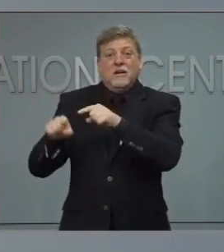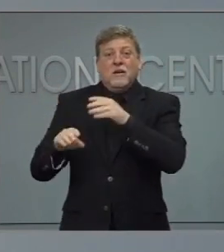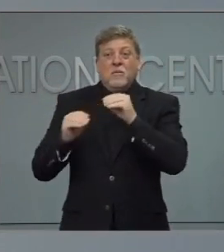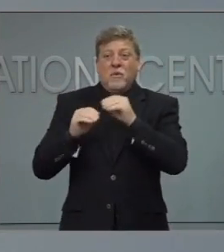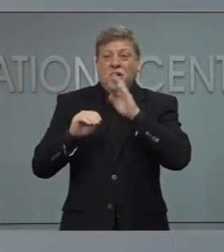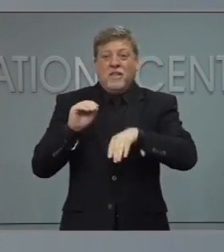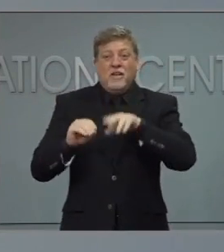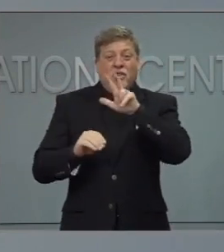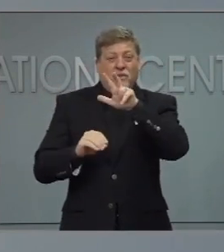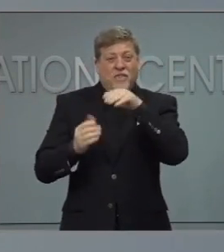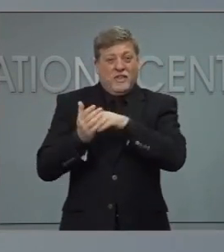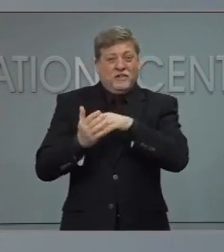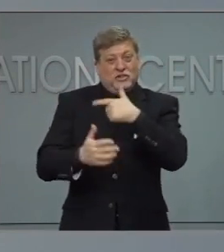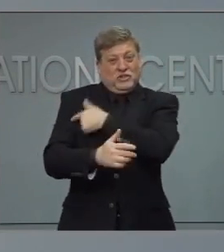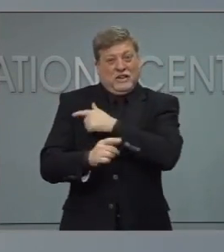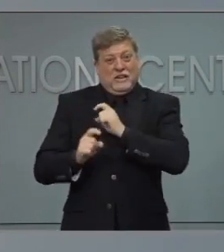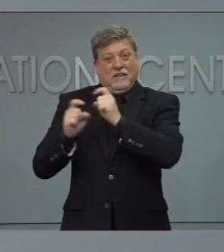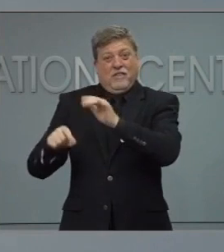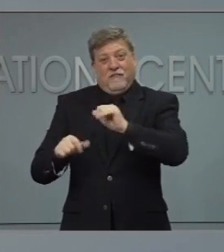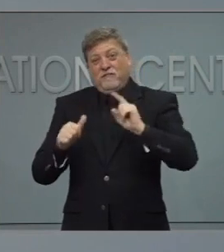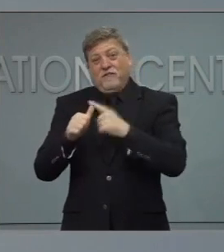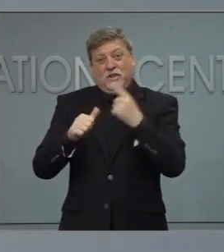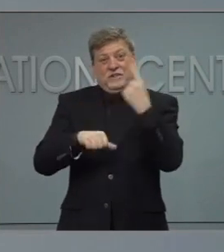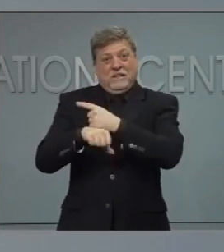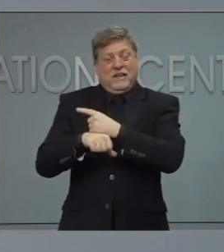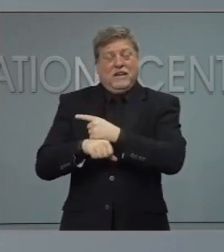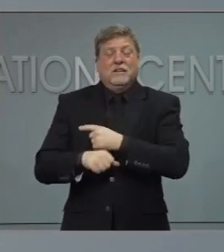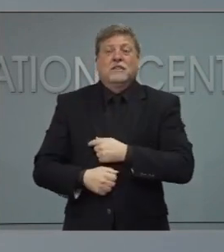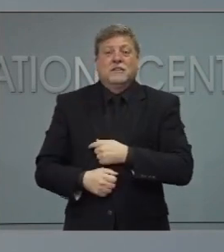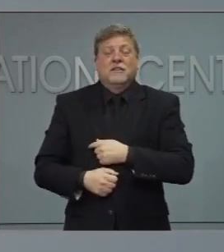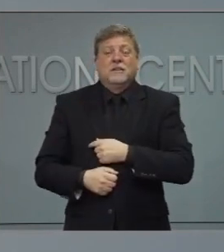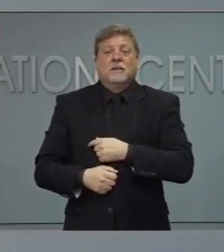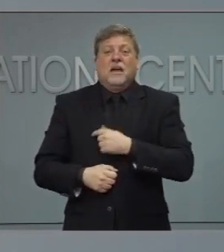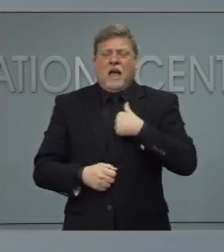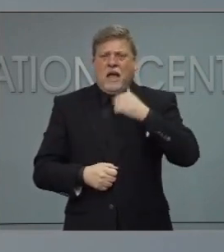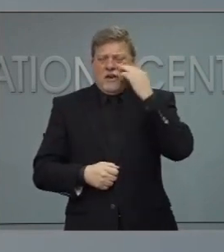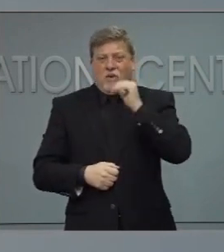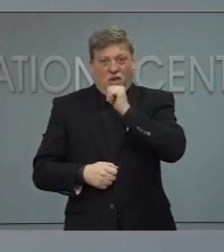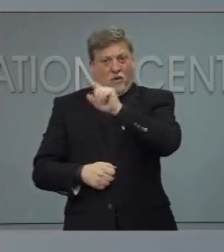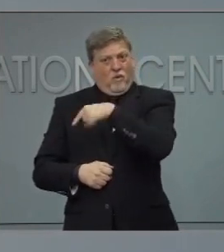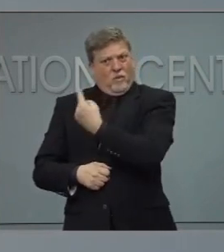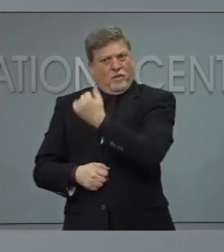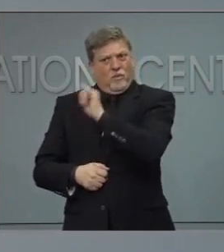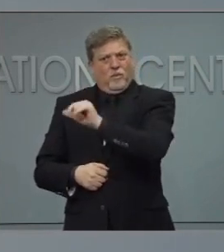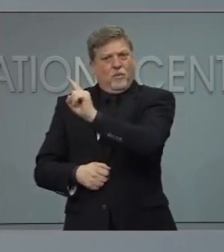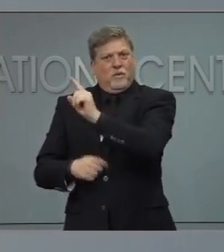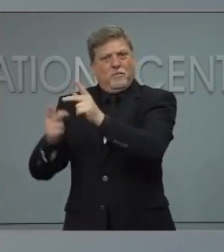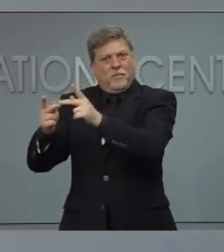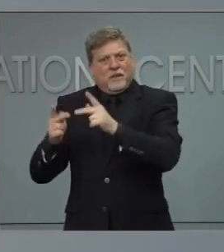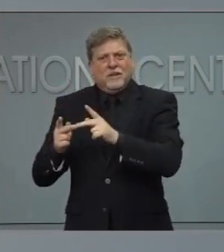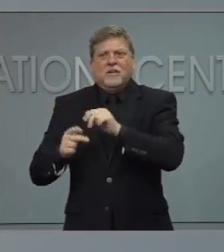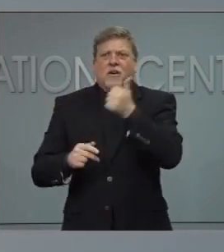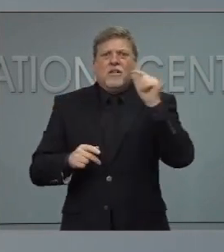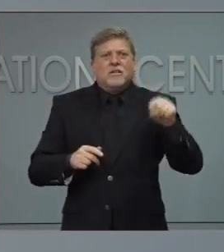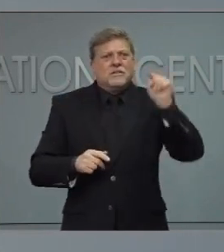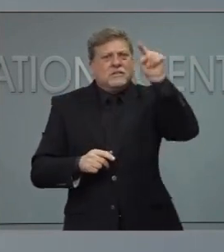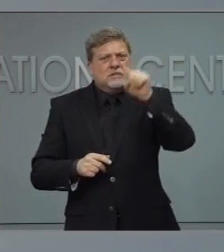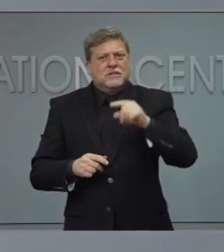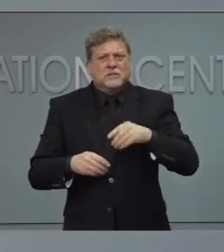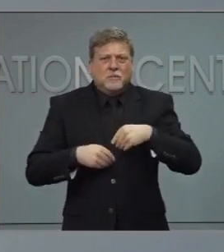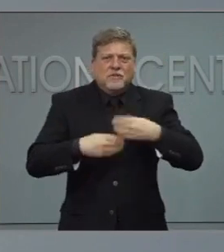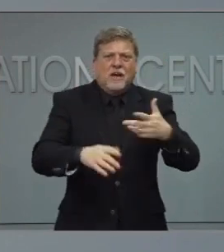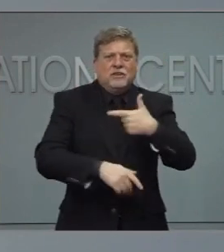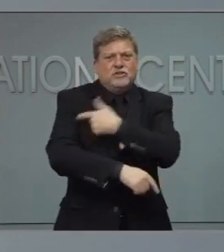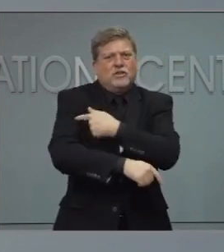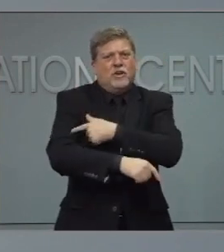first day there, and I know that there are many other efforts across the state getting vaccines to people as quickly and as